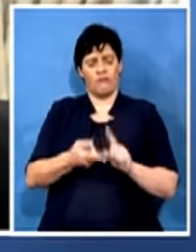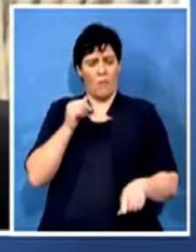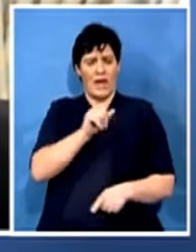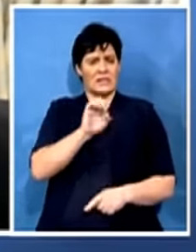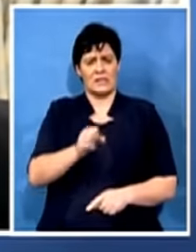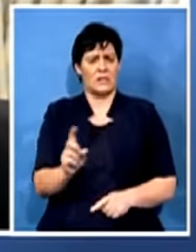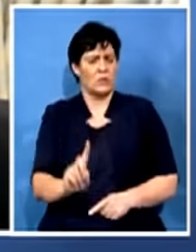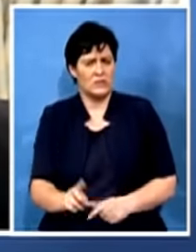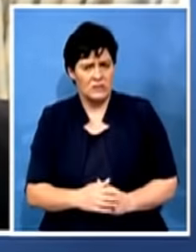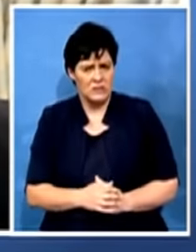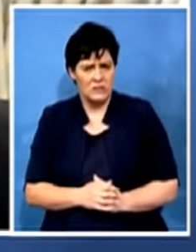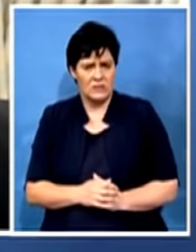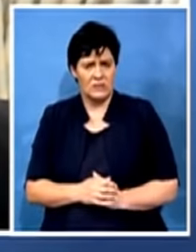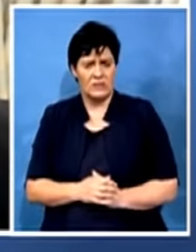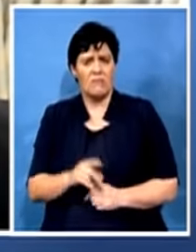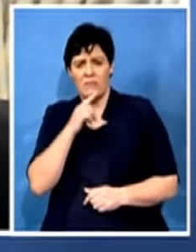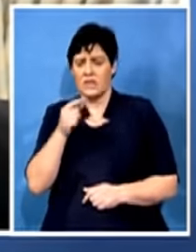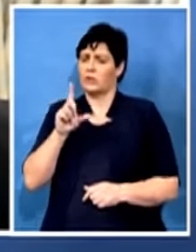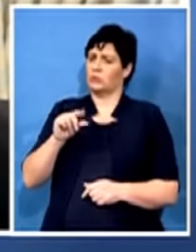yesterday. Tell us more.